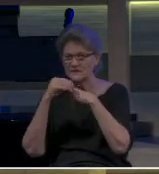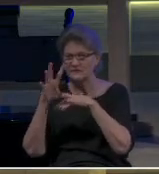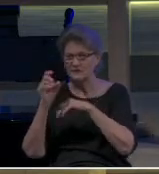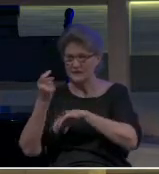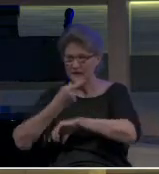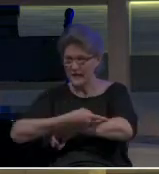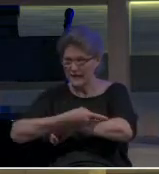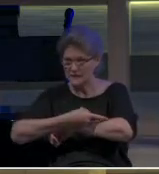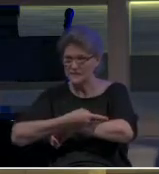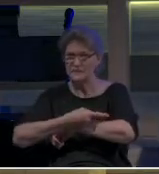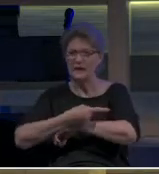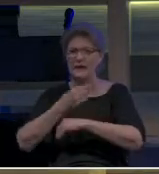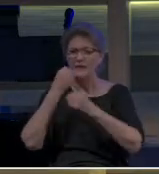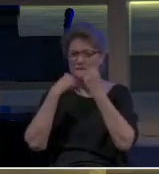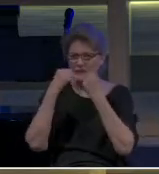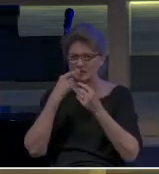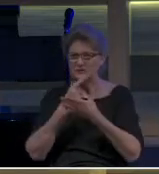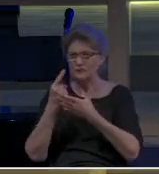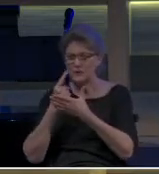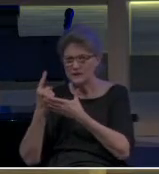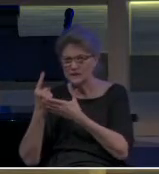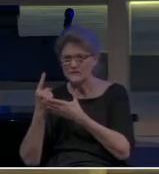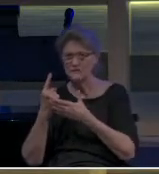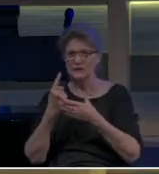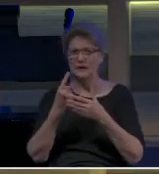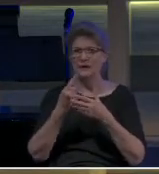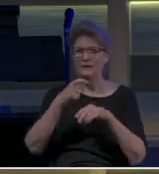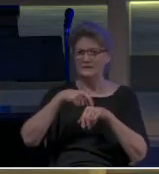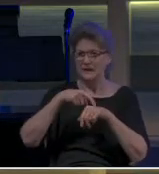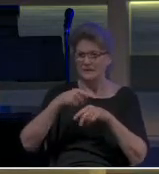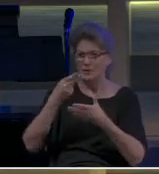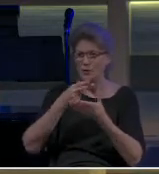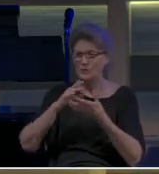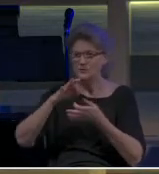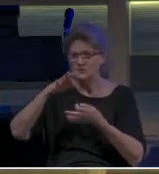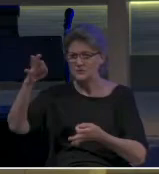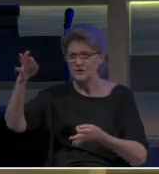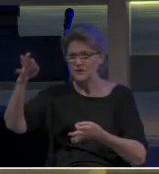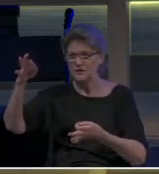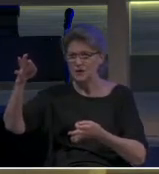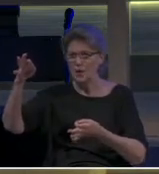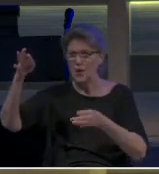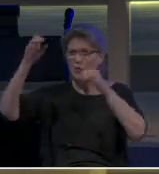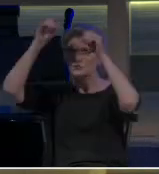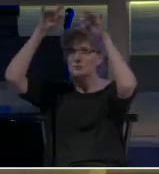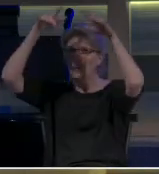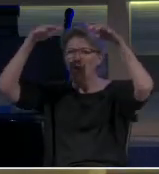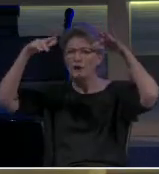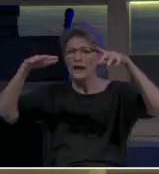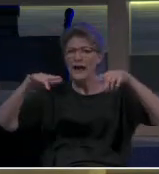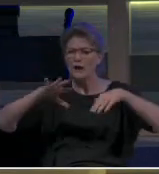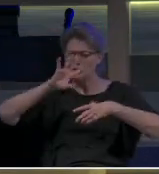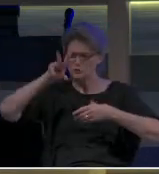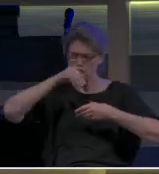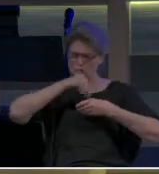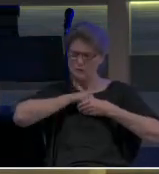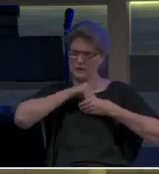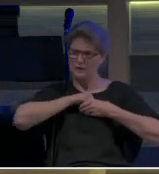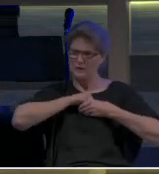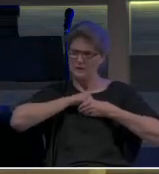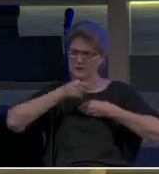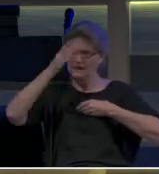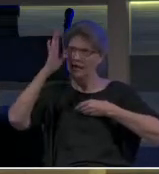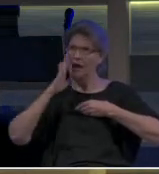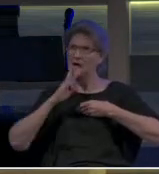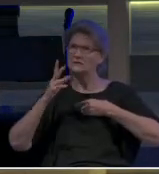Pentecost, the Feast of Weeks. The time in which the Holy Spirit came to indwell God's people. The